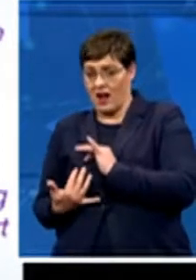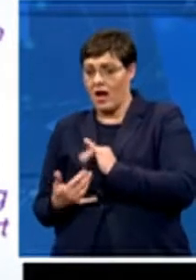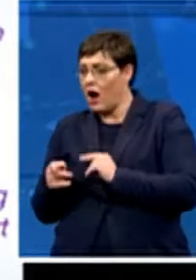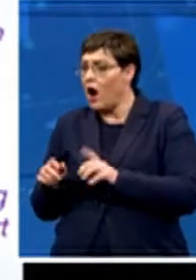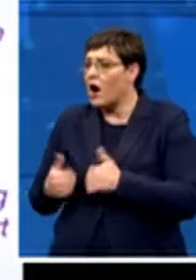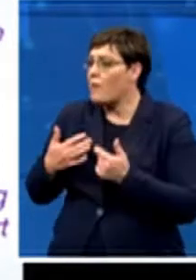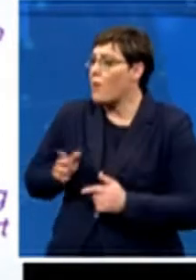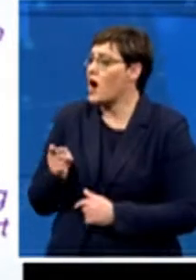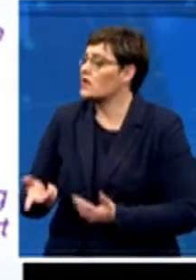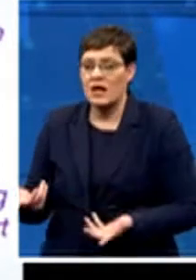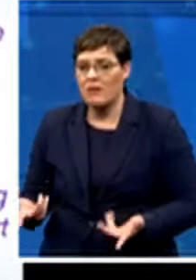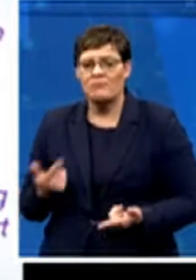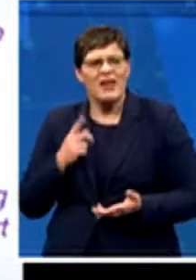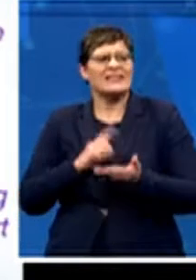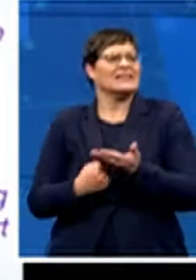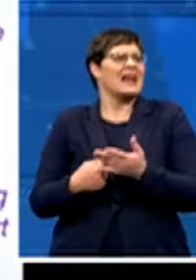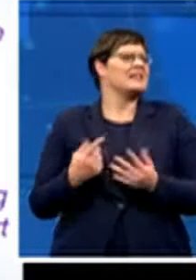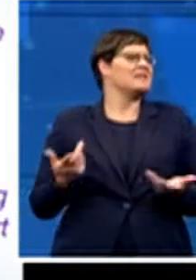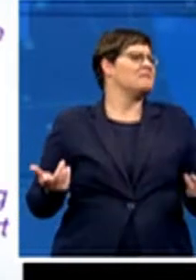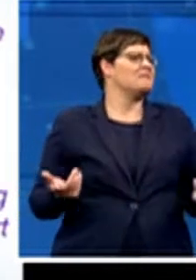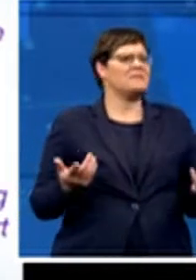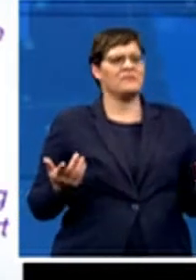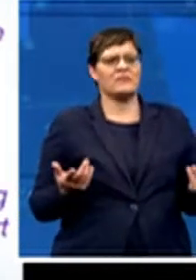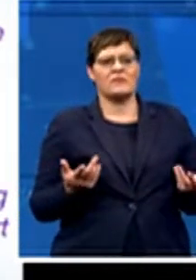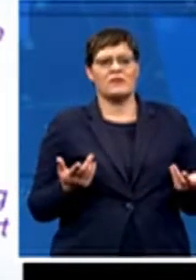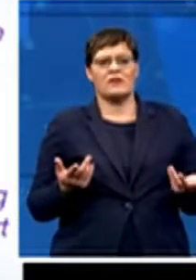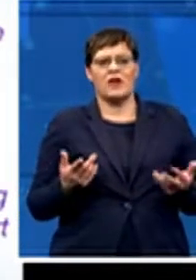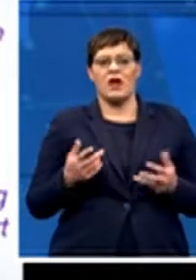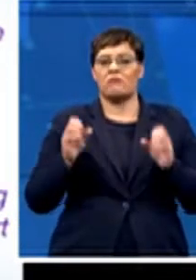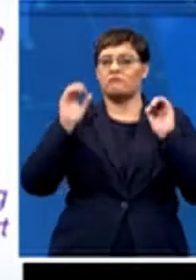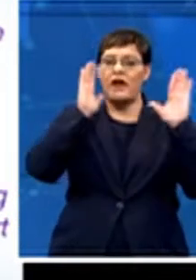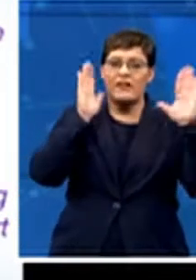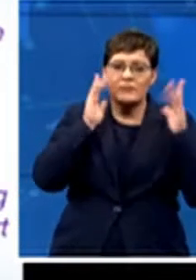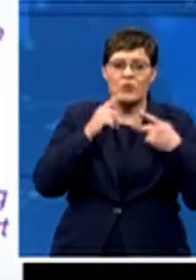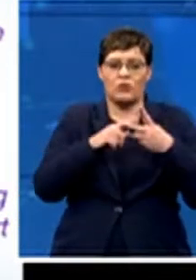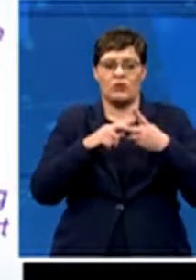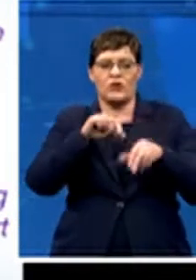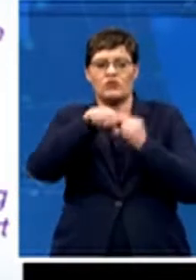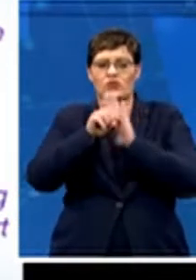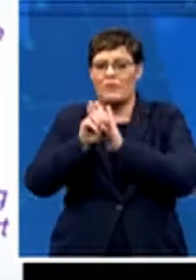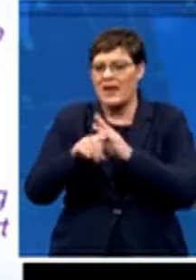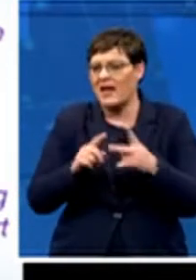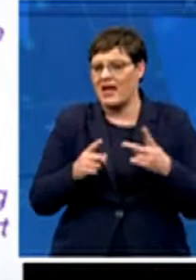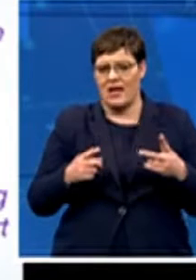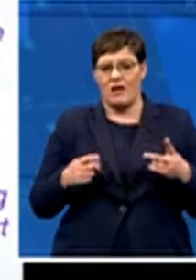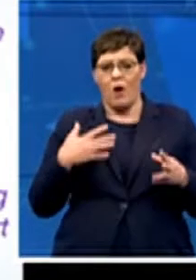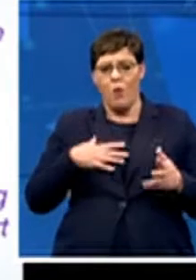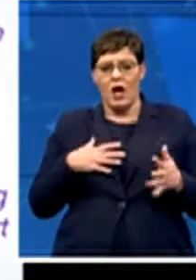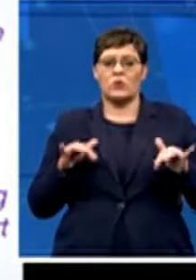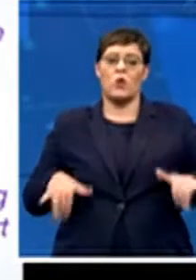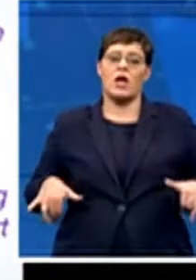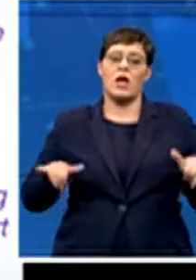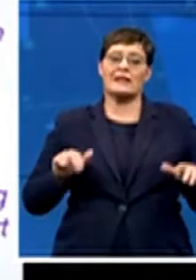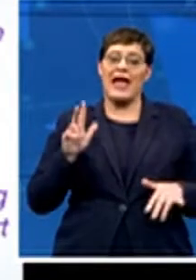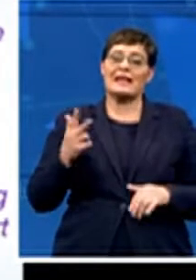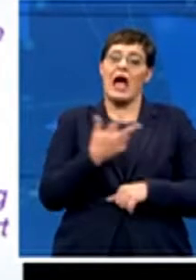the role of social media, that players don't necessarily want to hang around for eight hours on a Saturday playing a